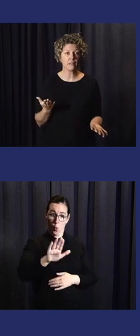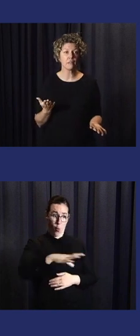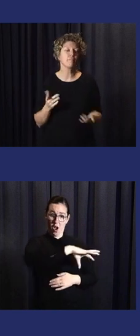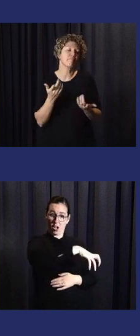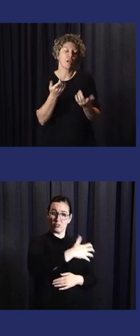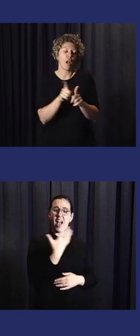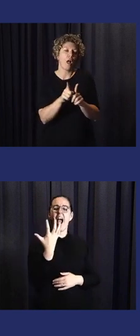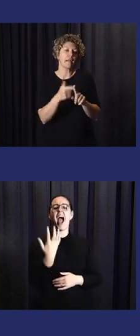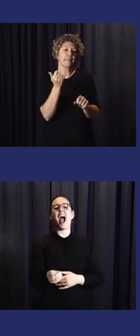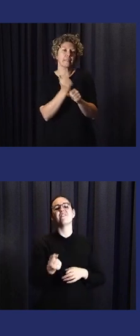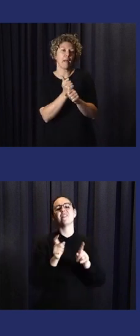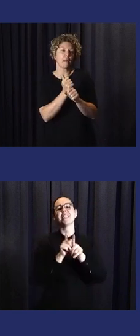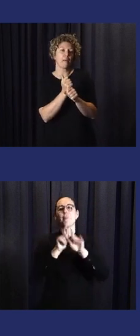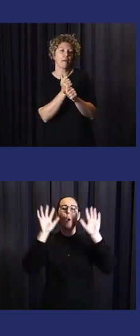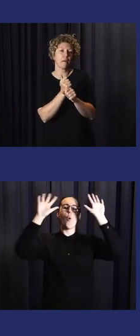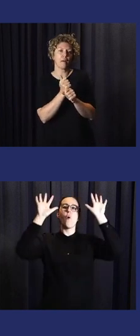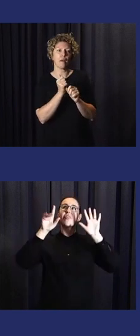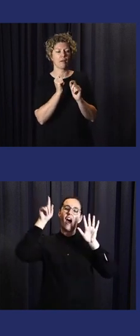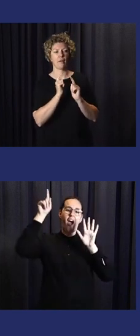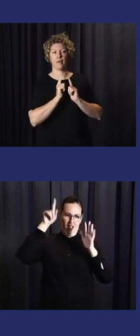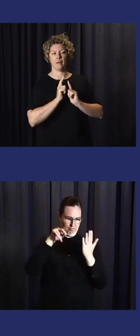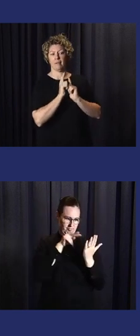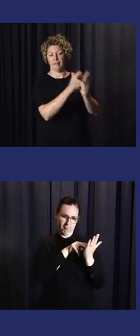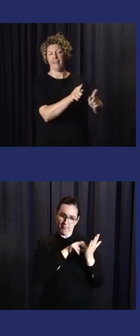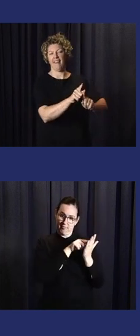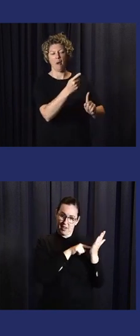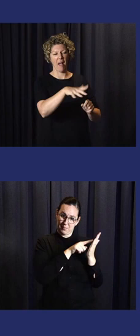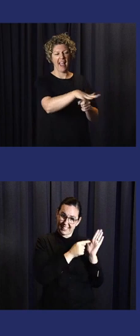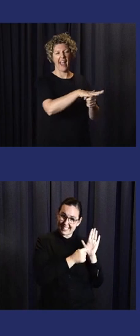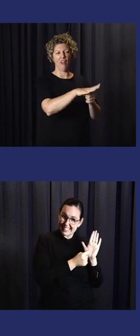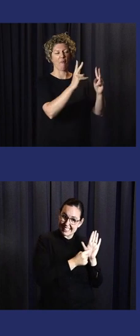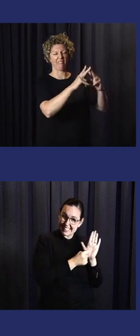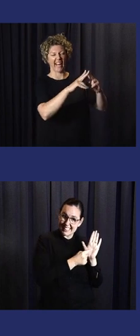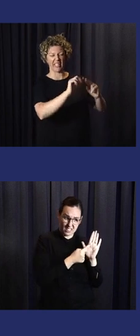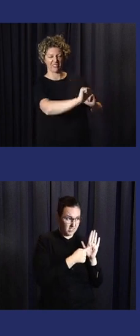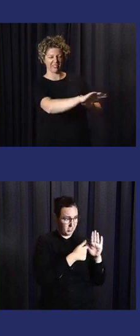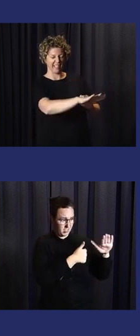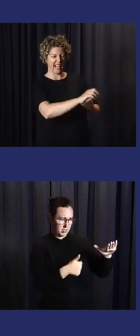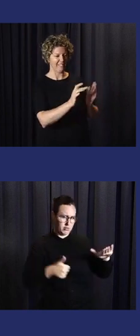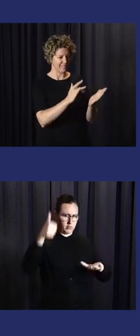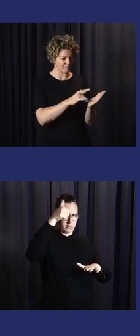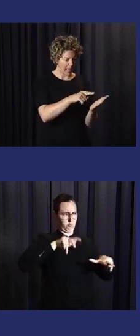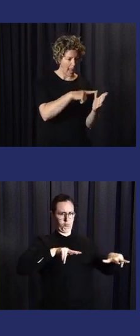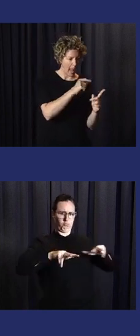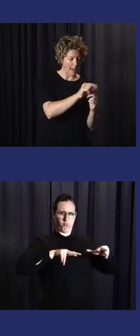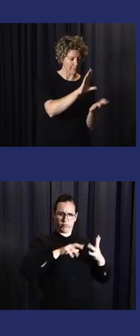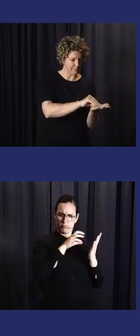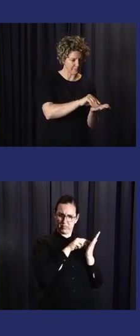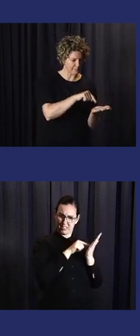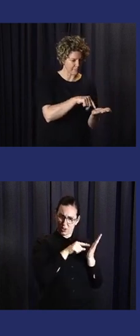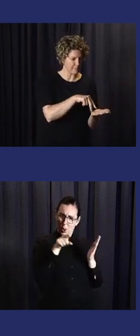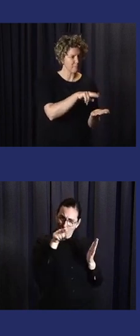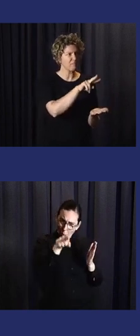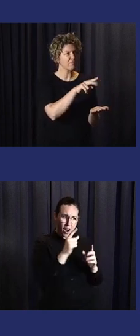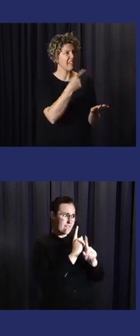correct information. And that's, I think, one of the big challenges we've got. Go to a village. They may have, no, look at my